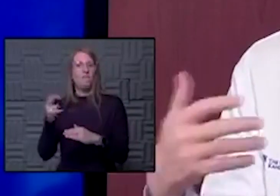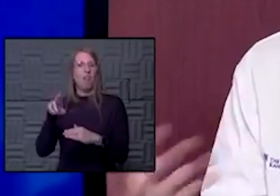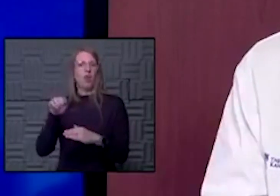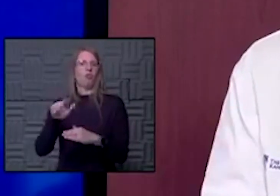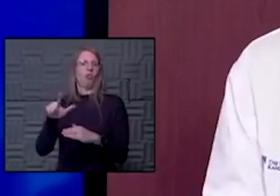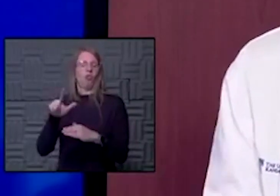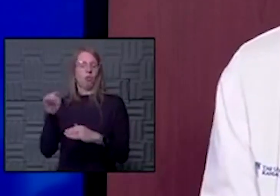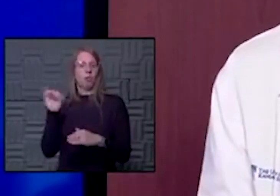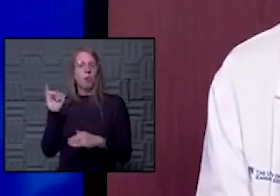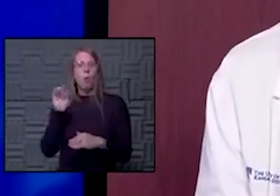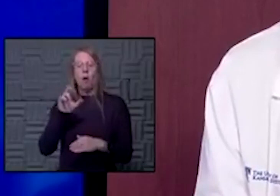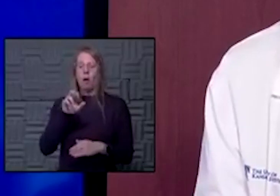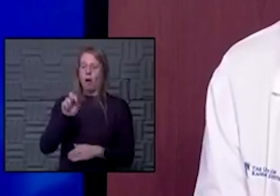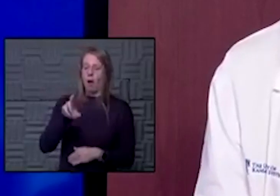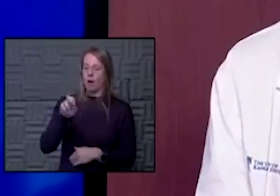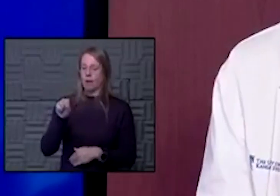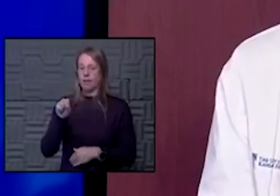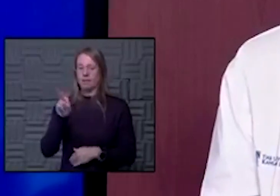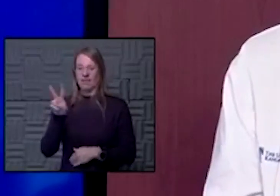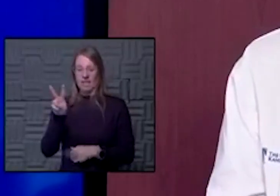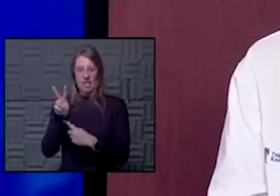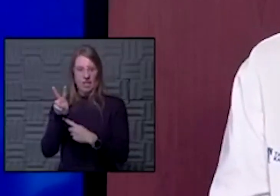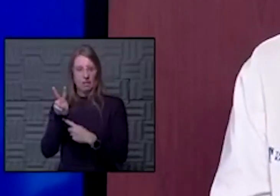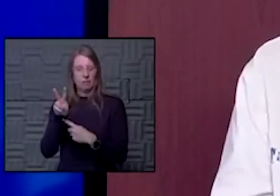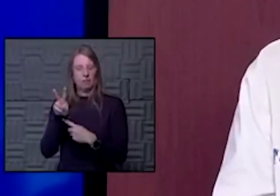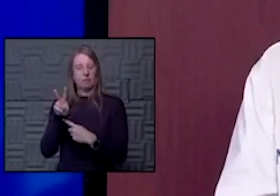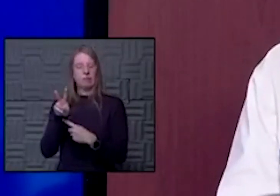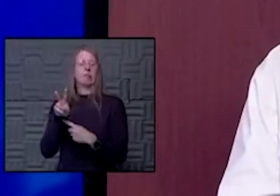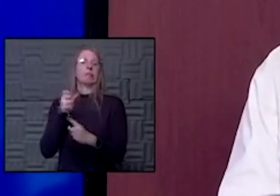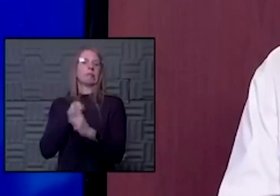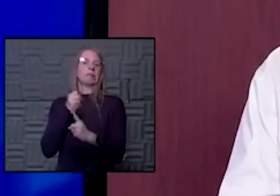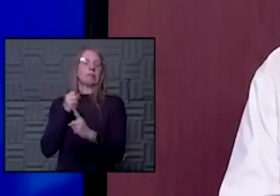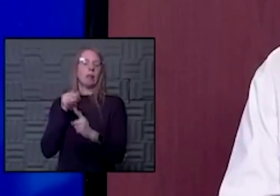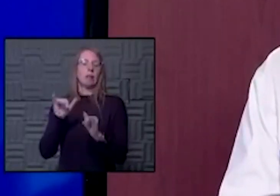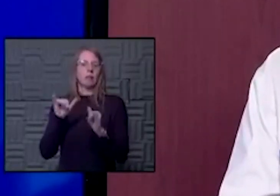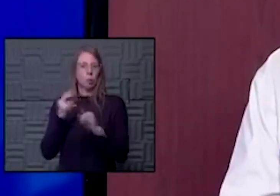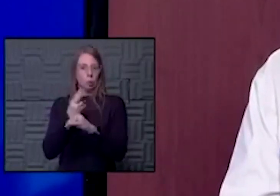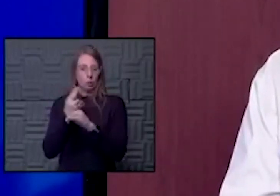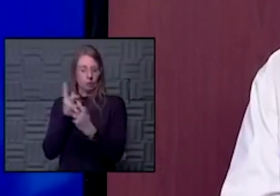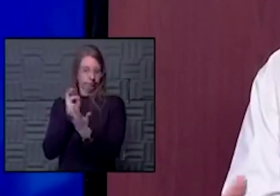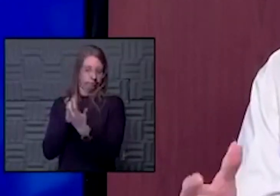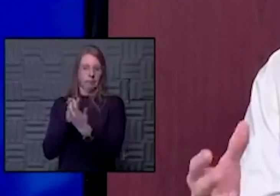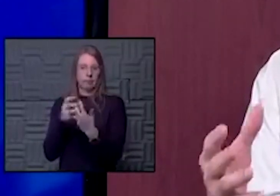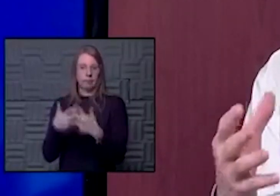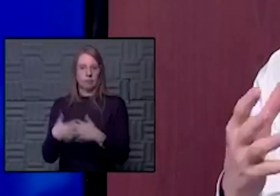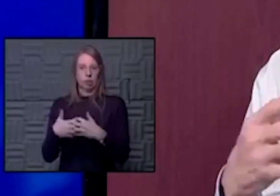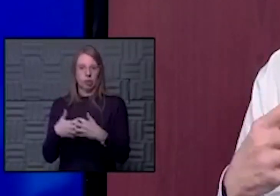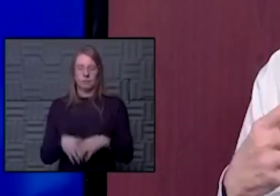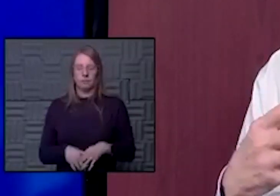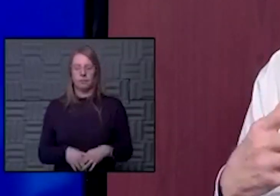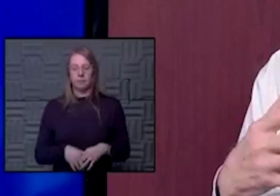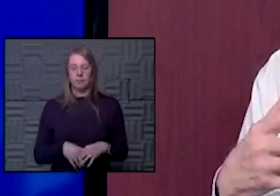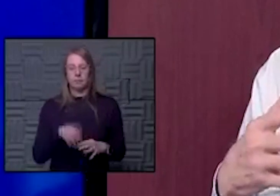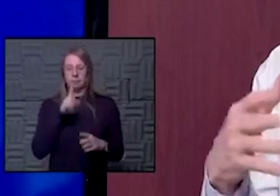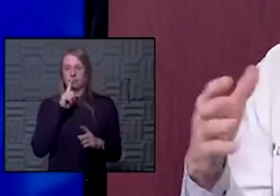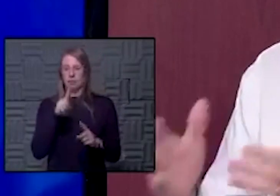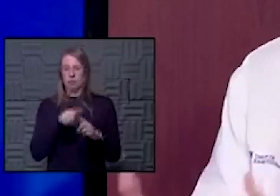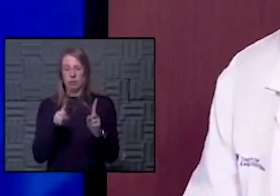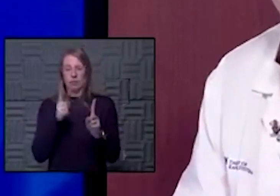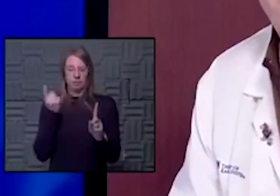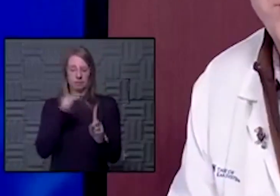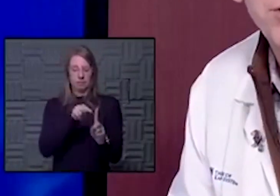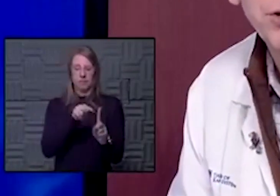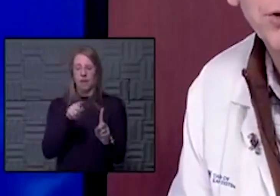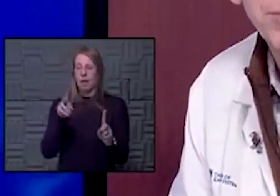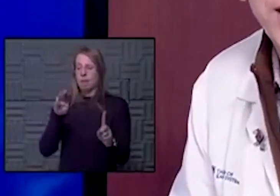illness or RSV that we may get struck and have to use this. But we're doing a lot more of it now. So it just comes back to the thing you've been hearing. You heard